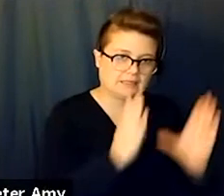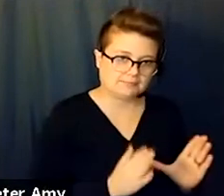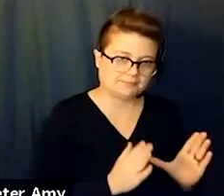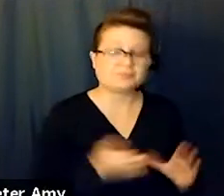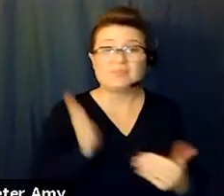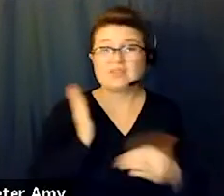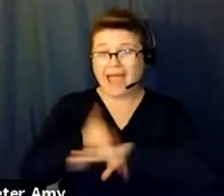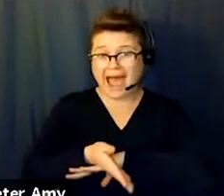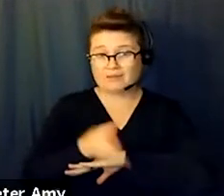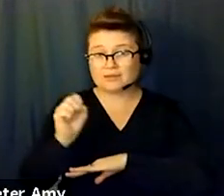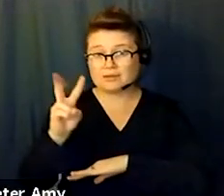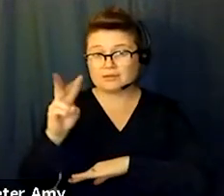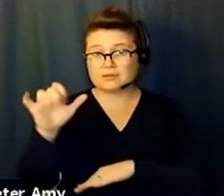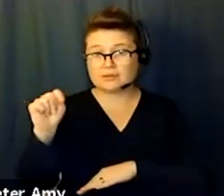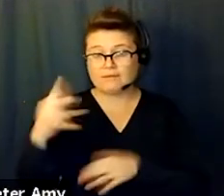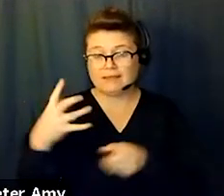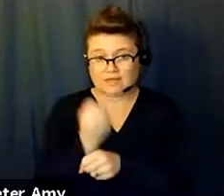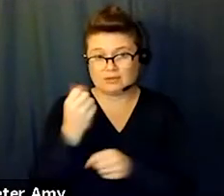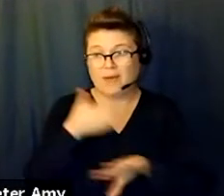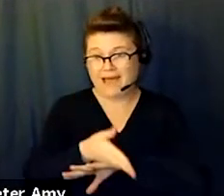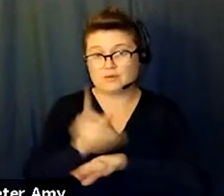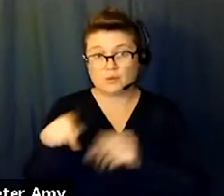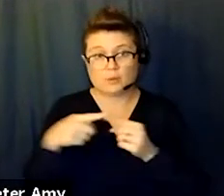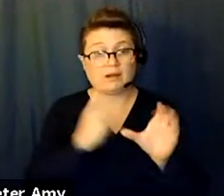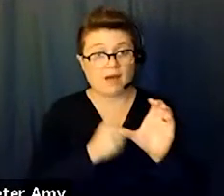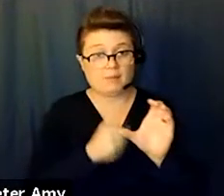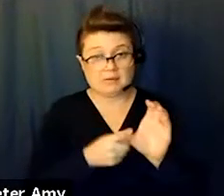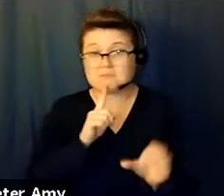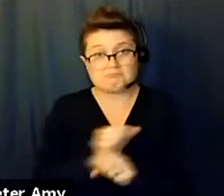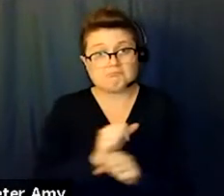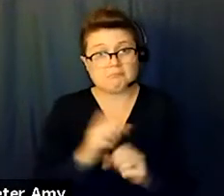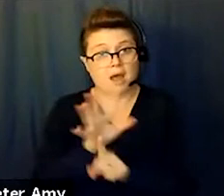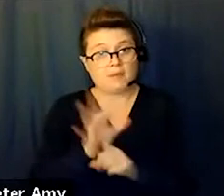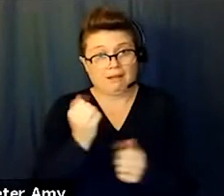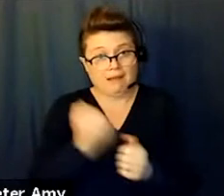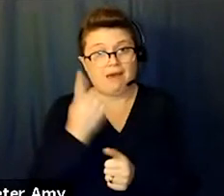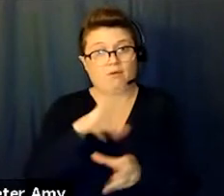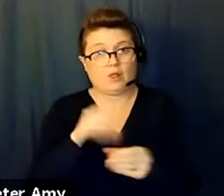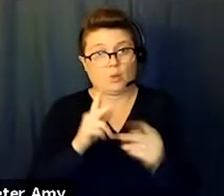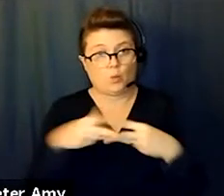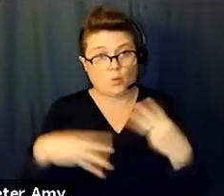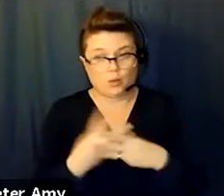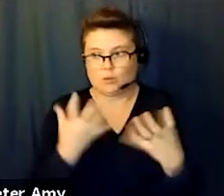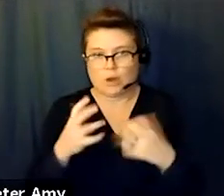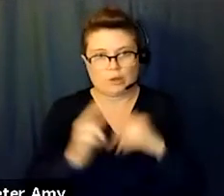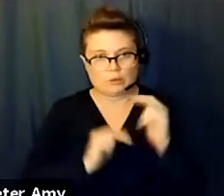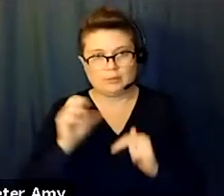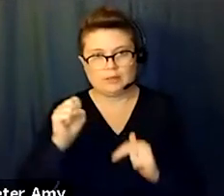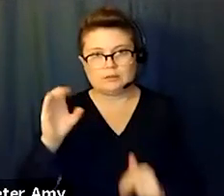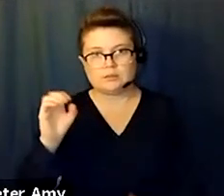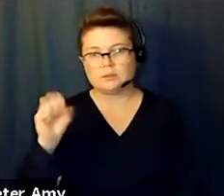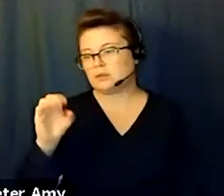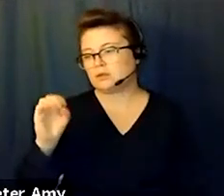Soviet victory, when communism was extremely popular, that everyone in the world wanted to build socialism, two